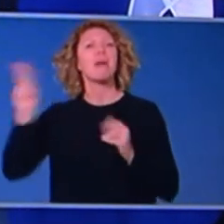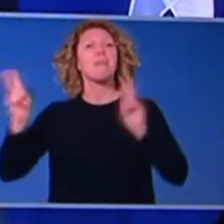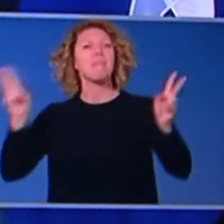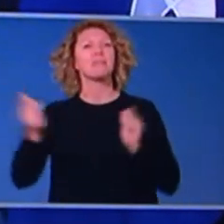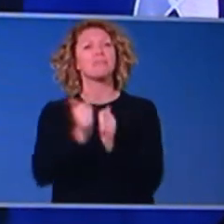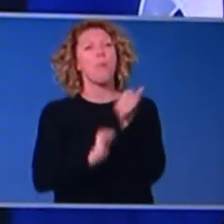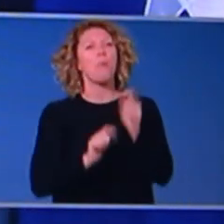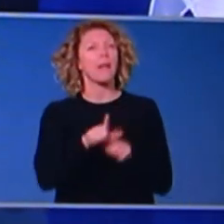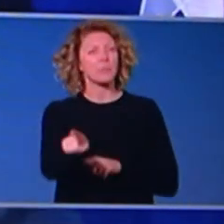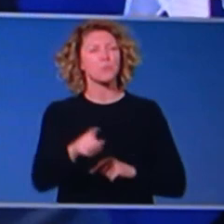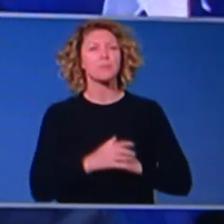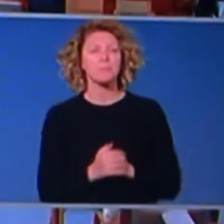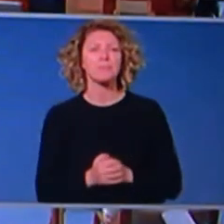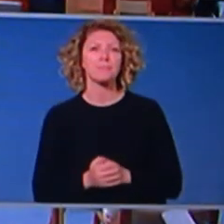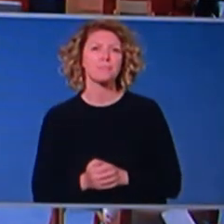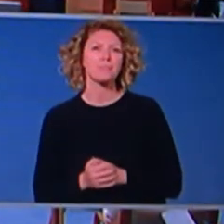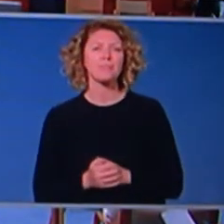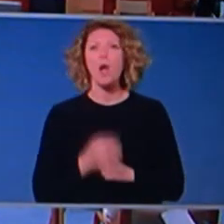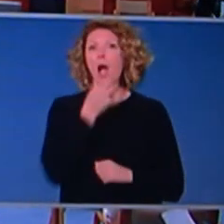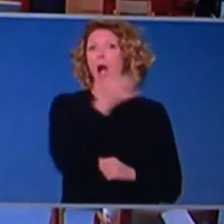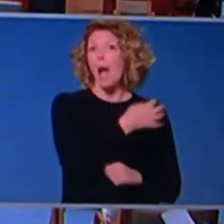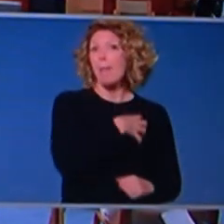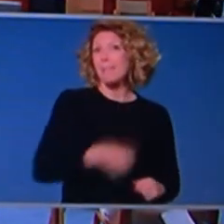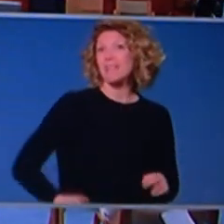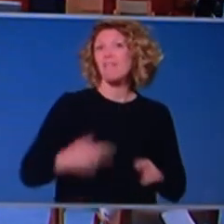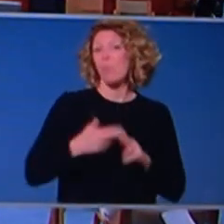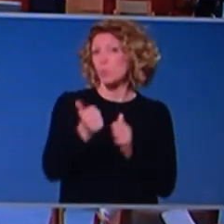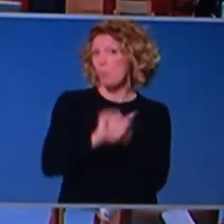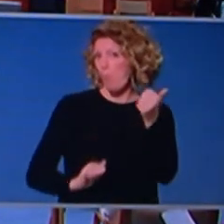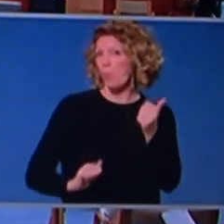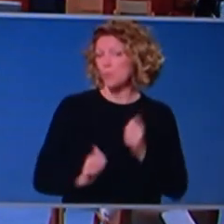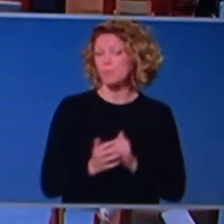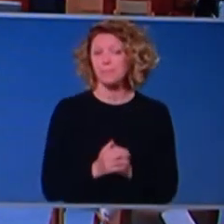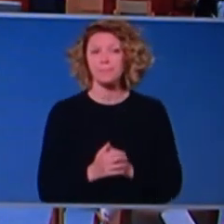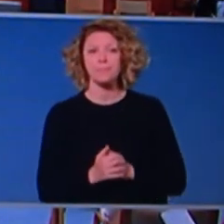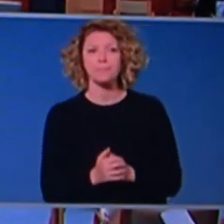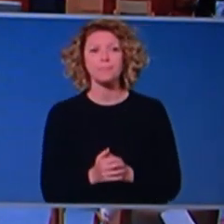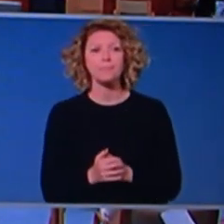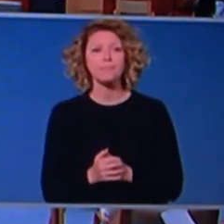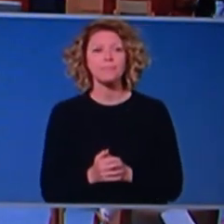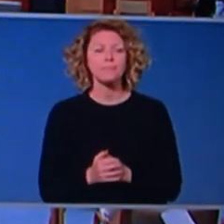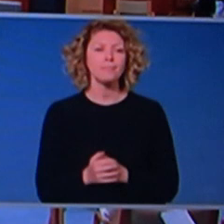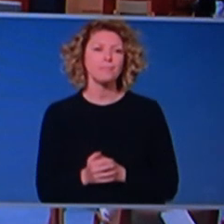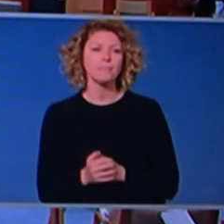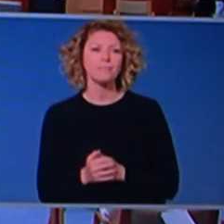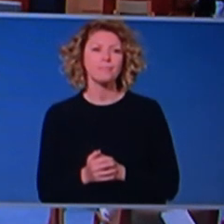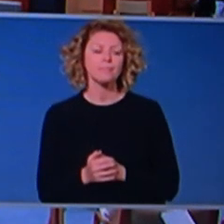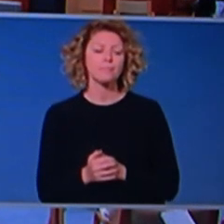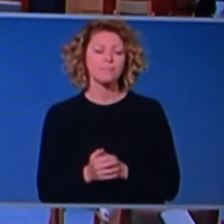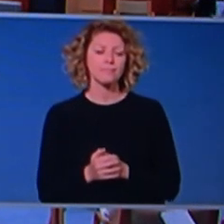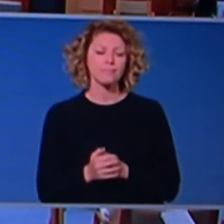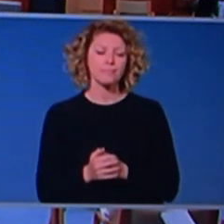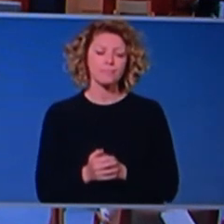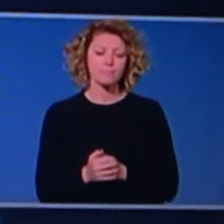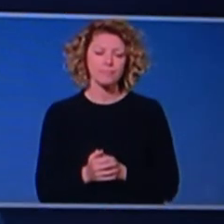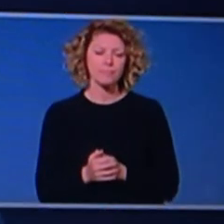this time next week. But Richard, did you want to offer another comment on that? Yeah, thanks PM. So there's, as the PM's just indicated, a set of high